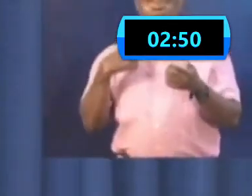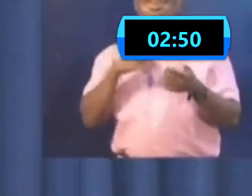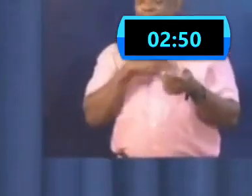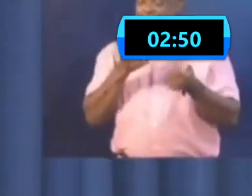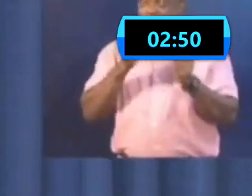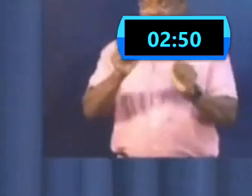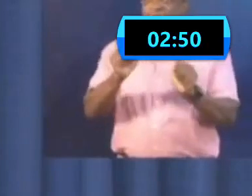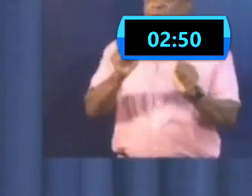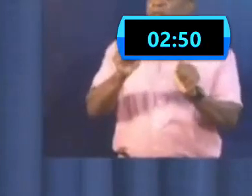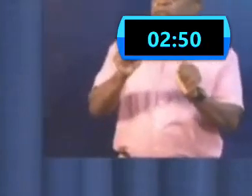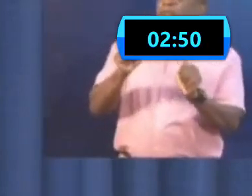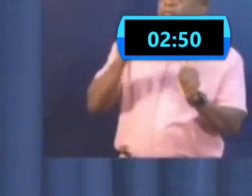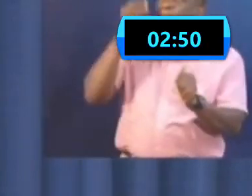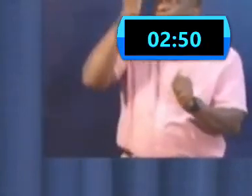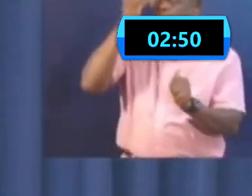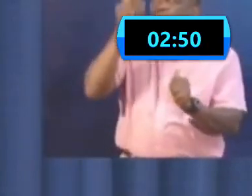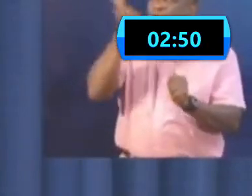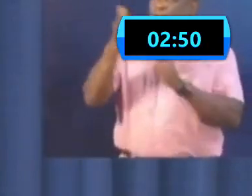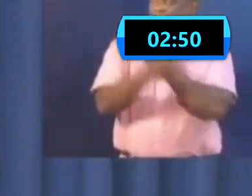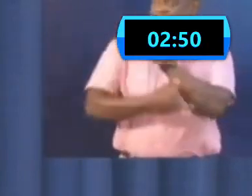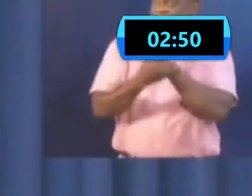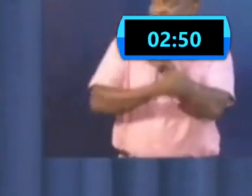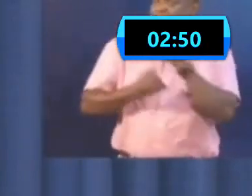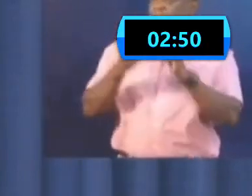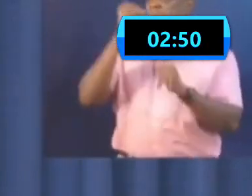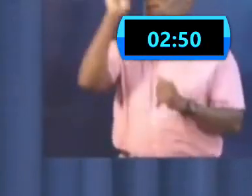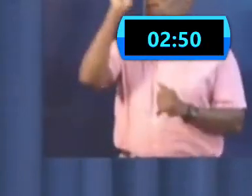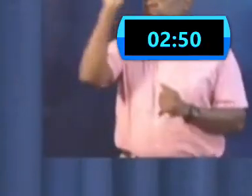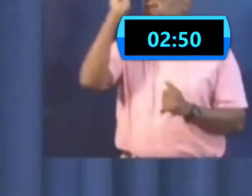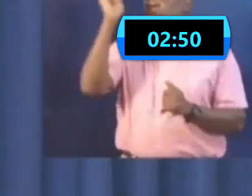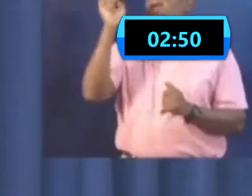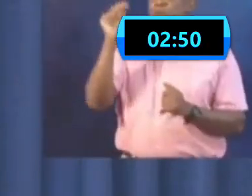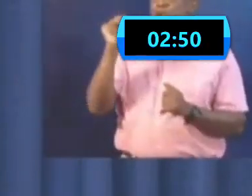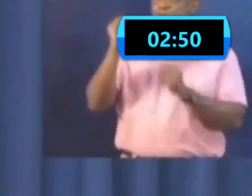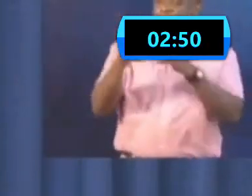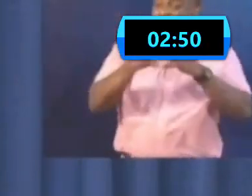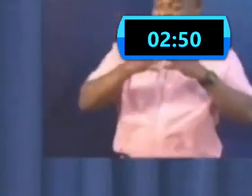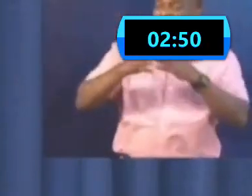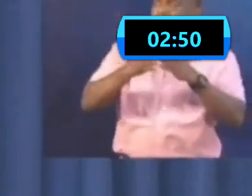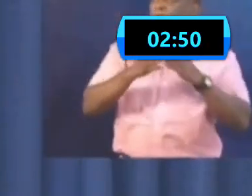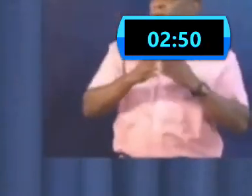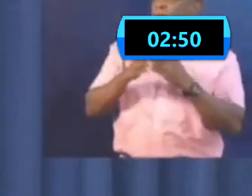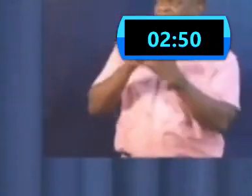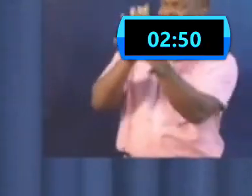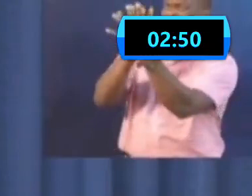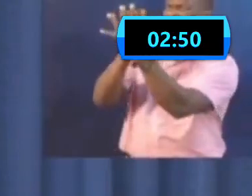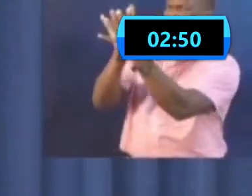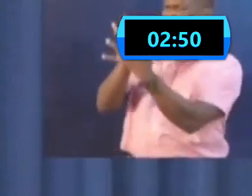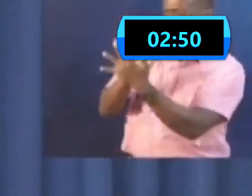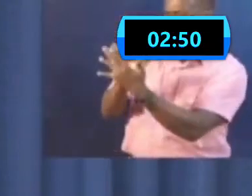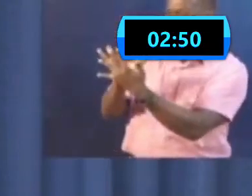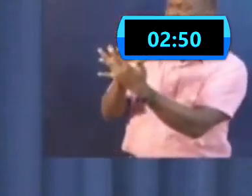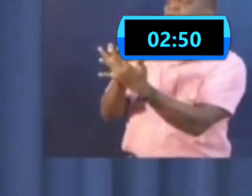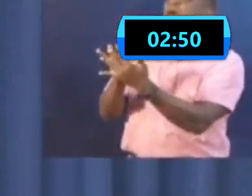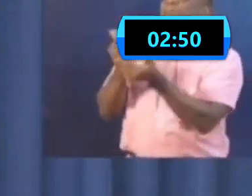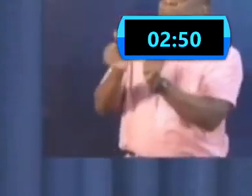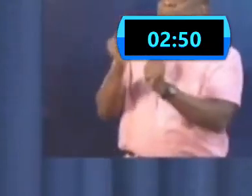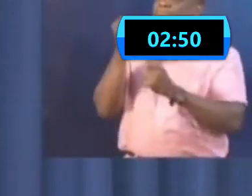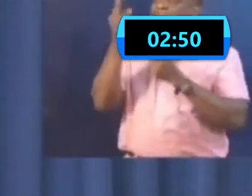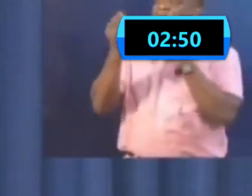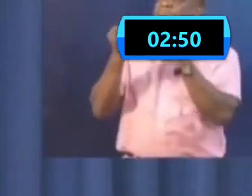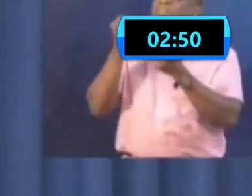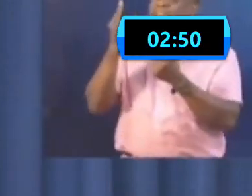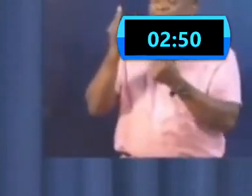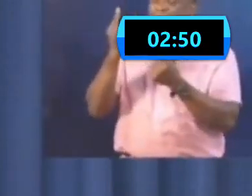and Eastern North America for us to understand that what we first thought